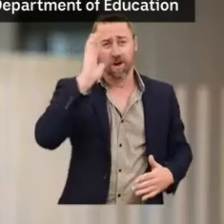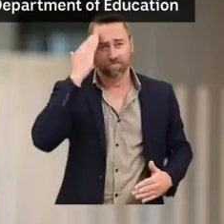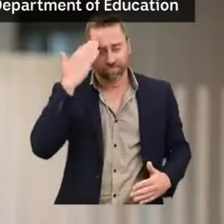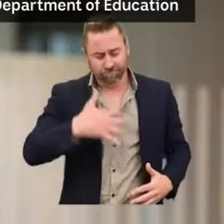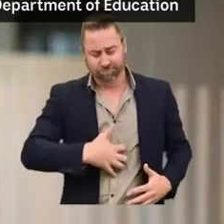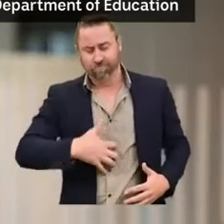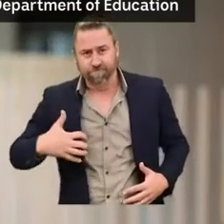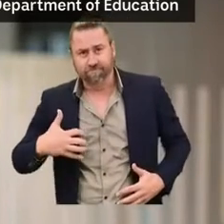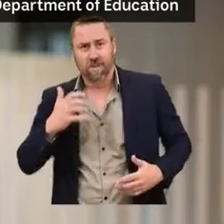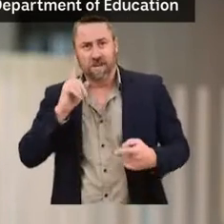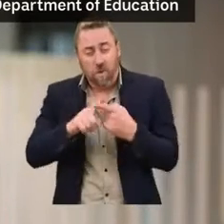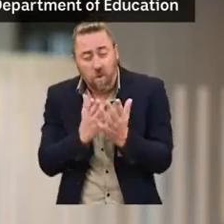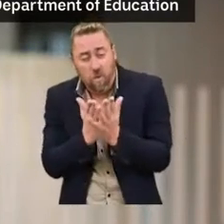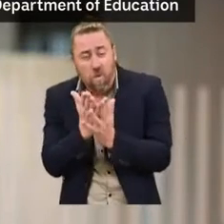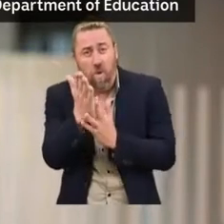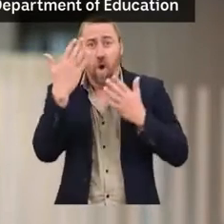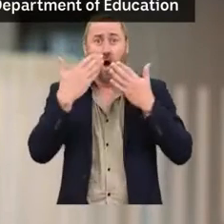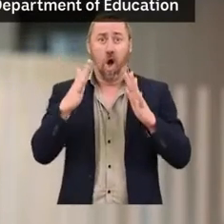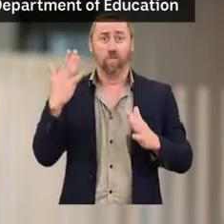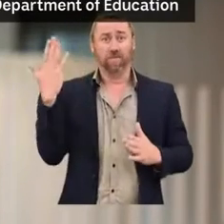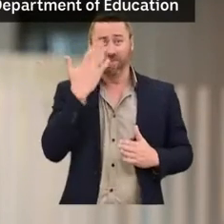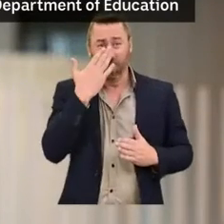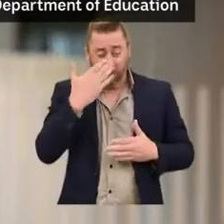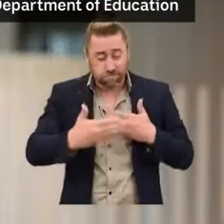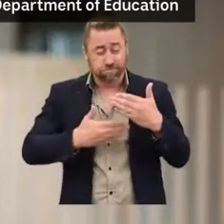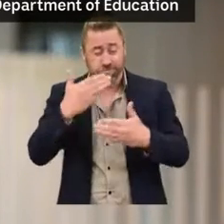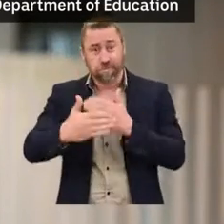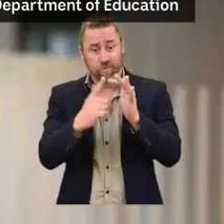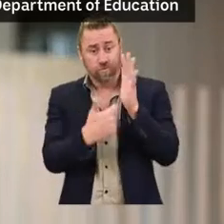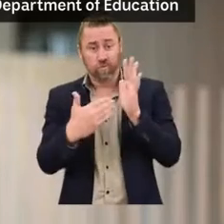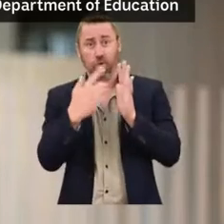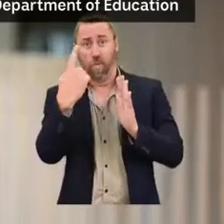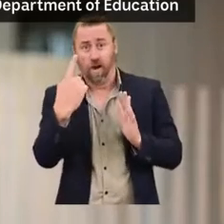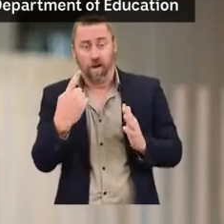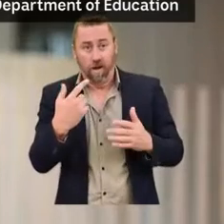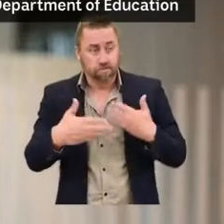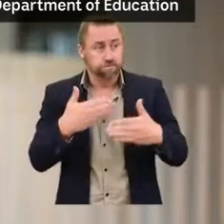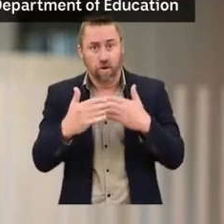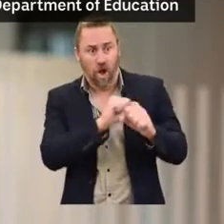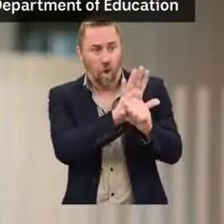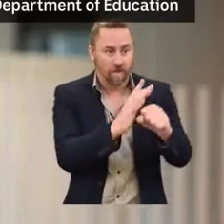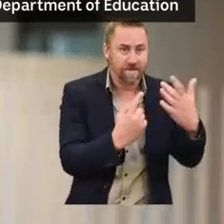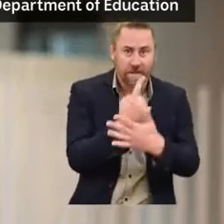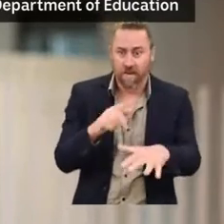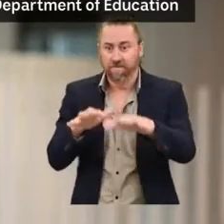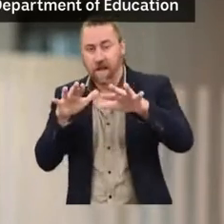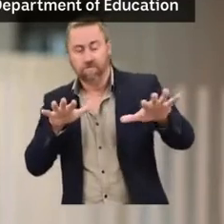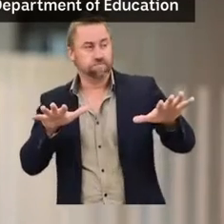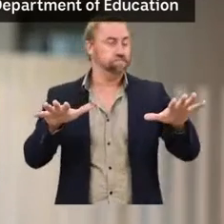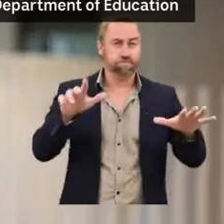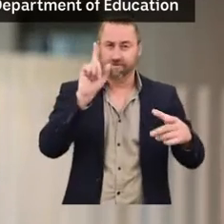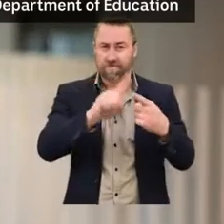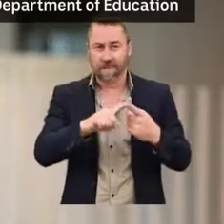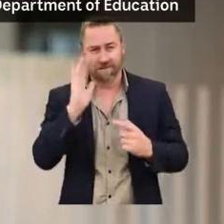tirelessly in keeping schools open to the end of Term 1 despite escalating COVID cases. Our school